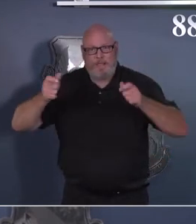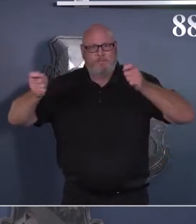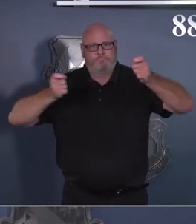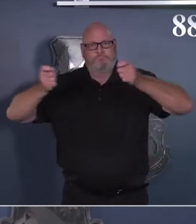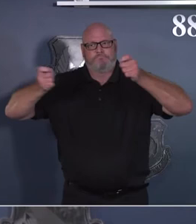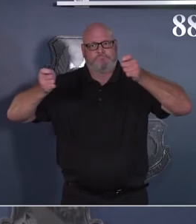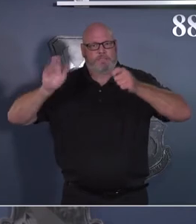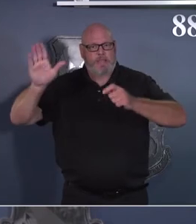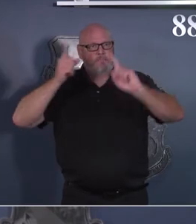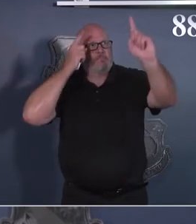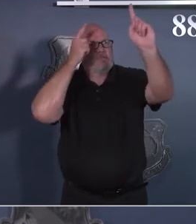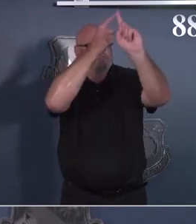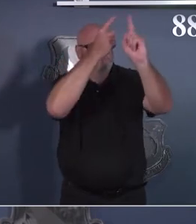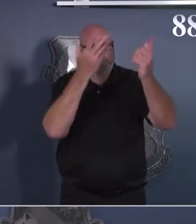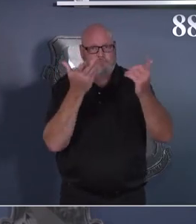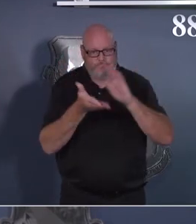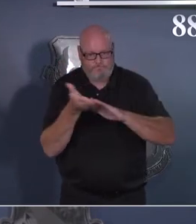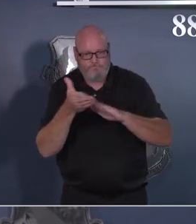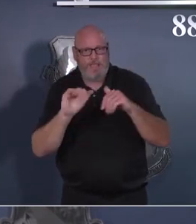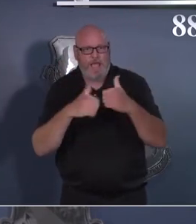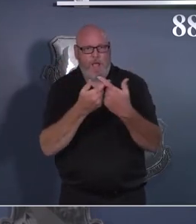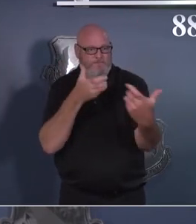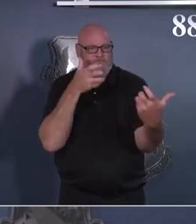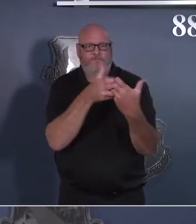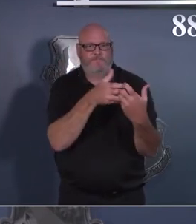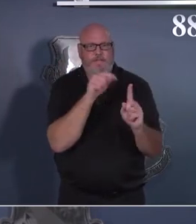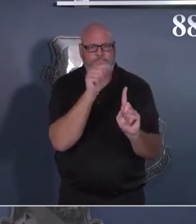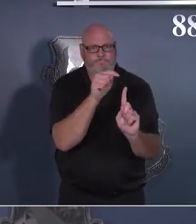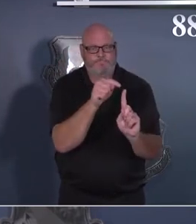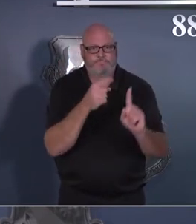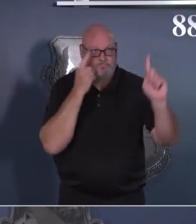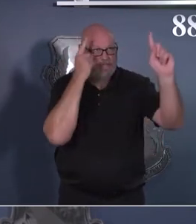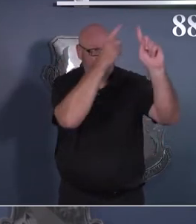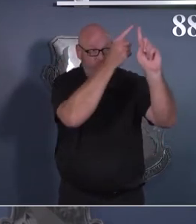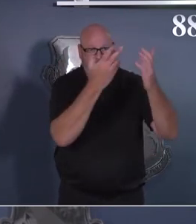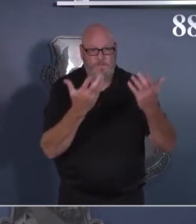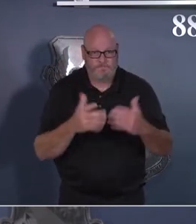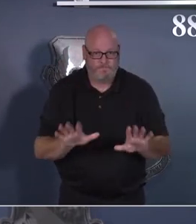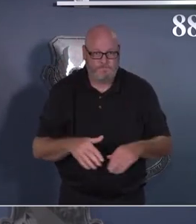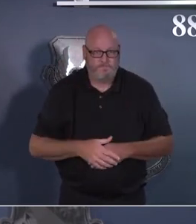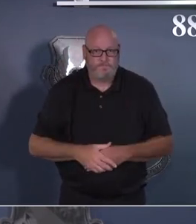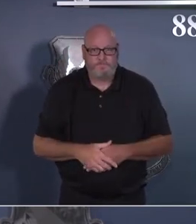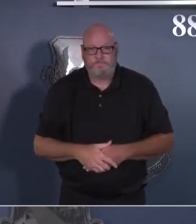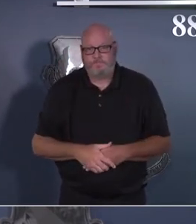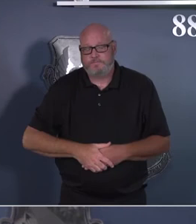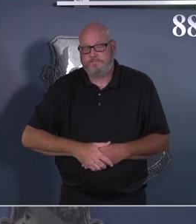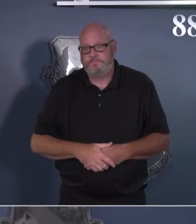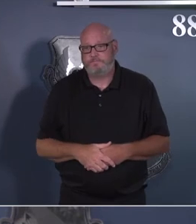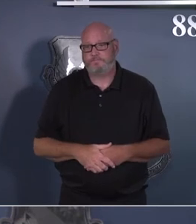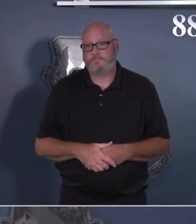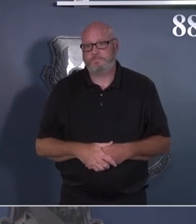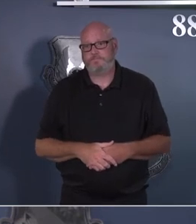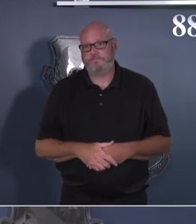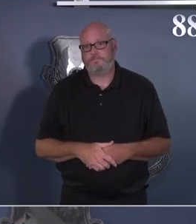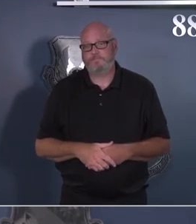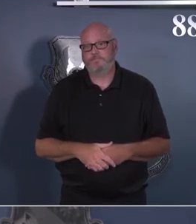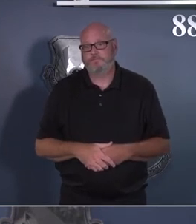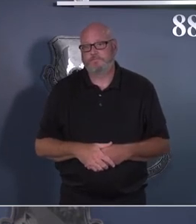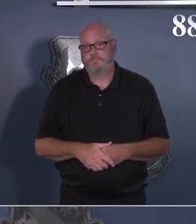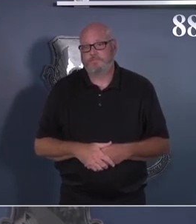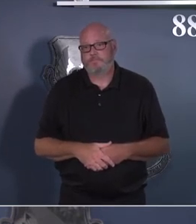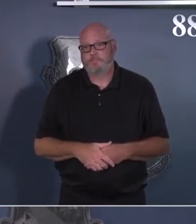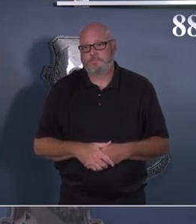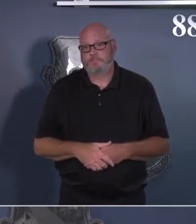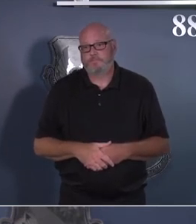and to be successful with those missions. Now, that said, I do want to